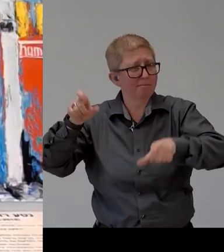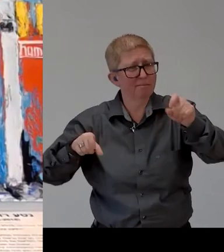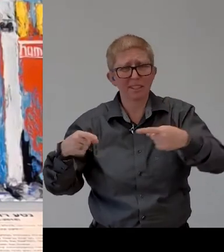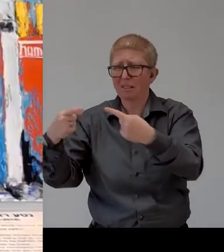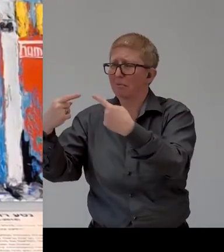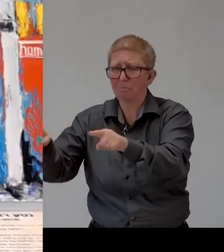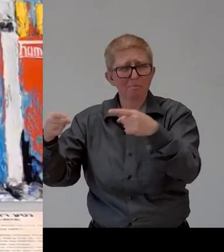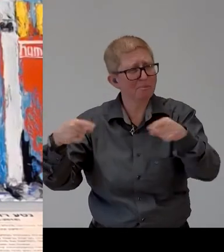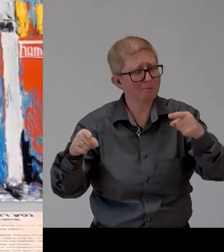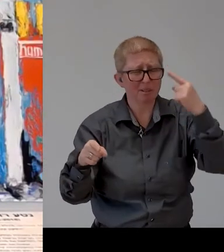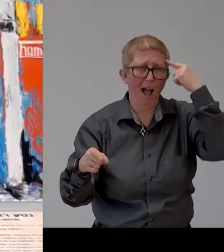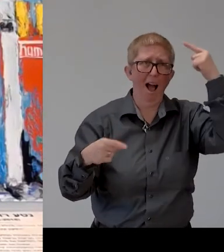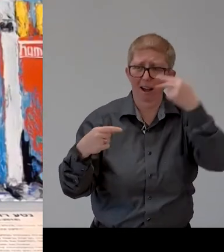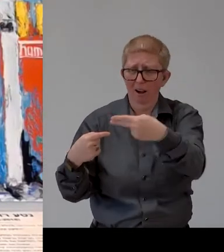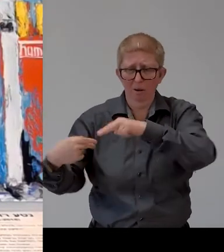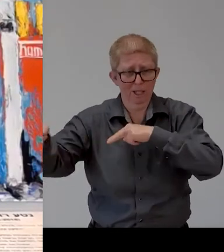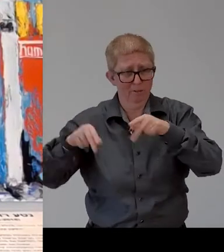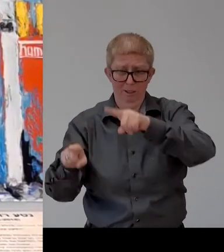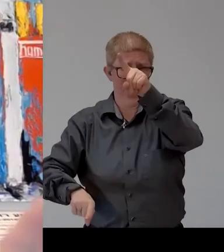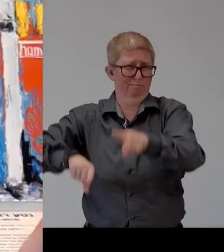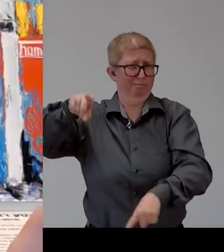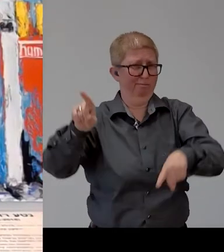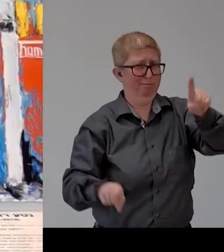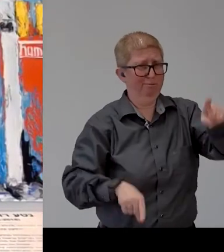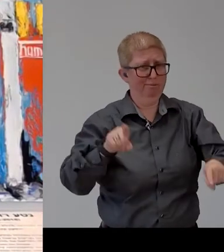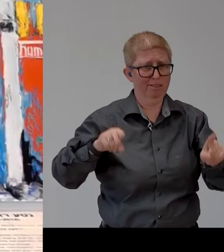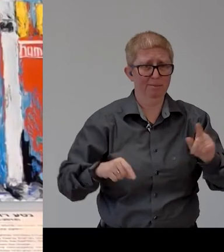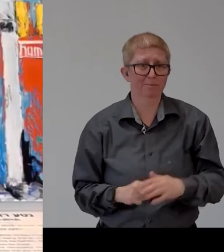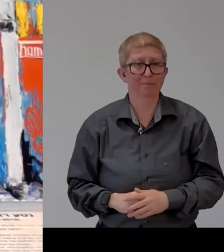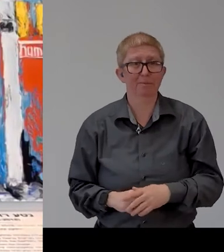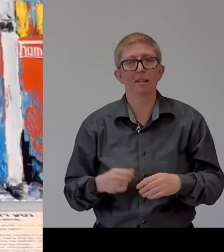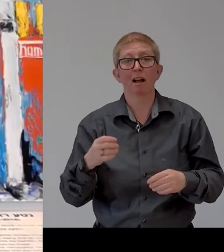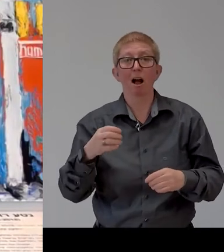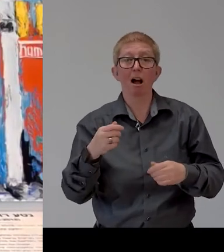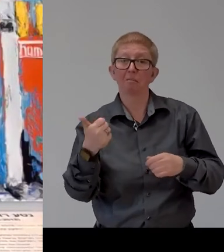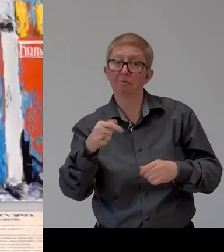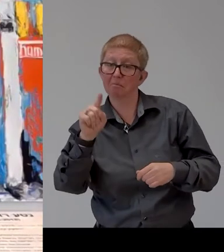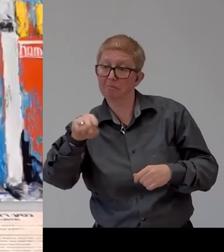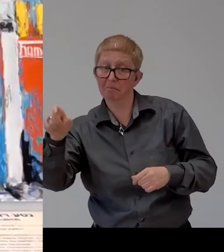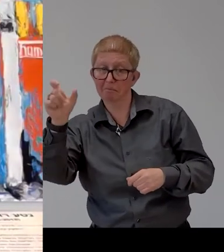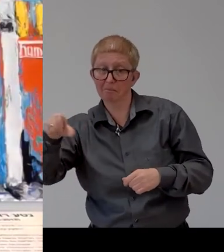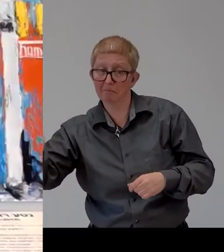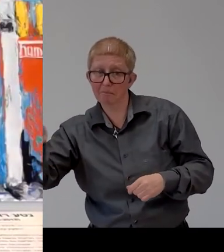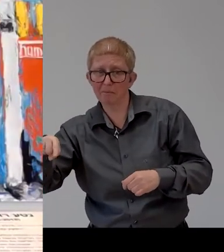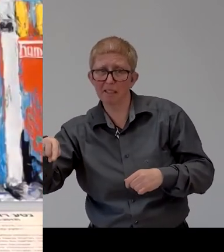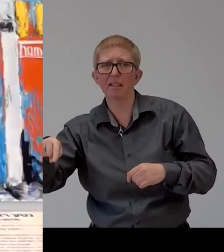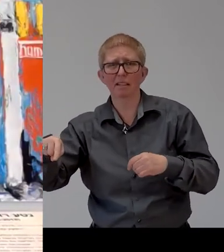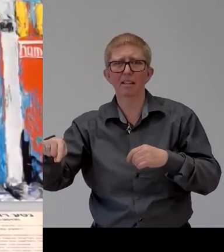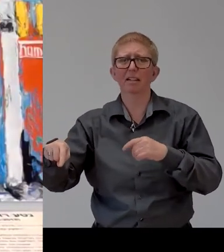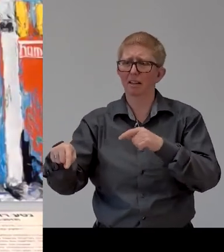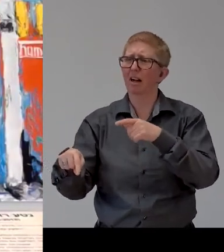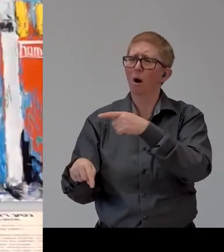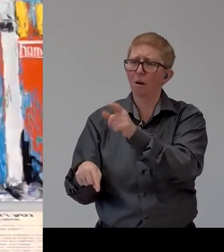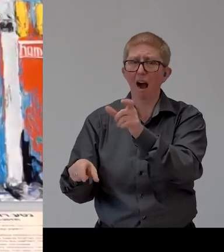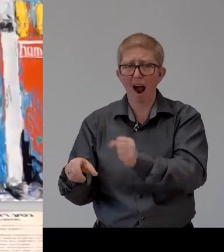people would say hey i want to come to the workplace i don't want anyone to see anything uh on me give me a chance see me as a person